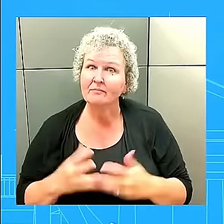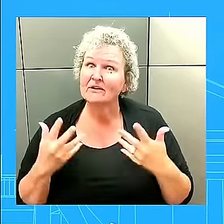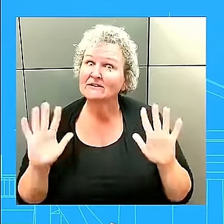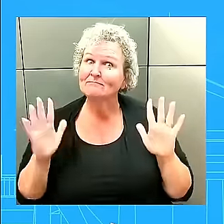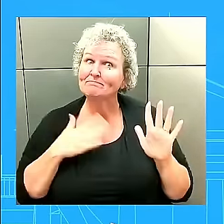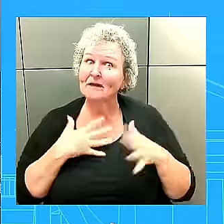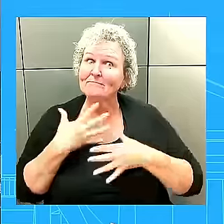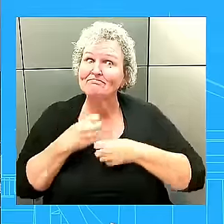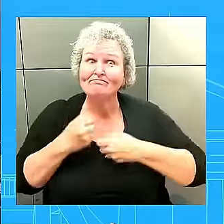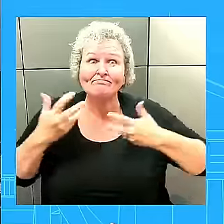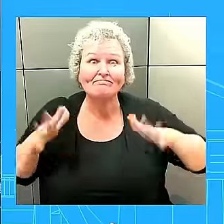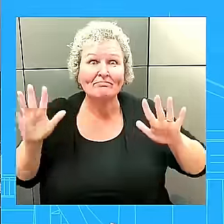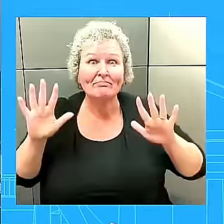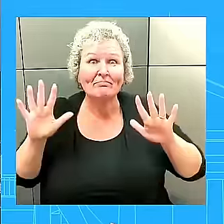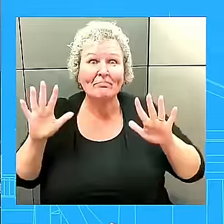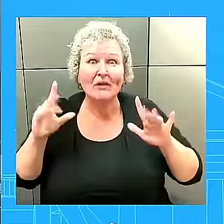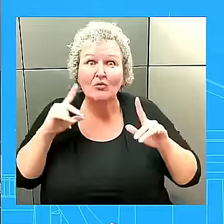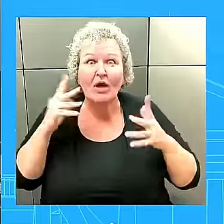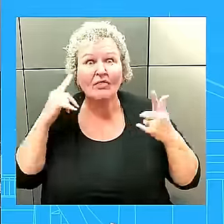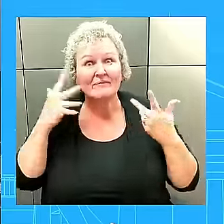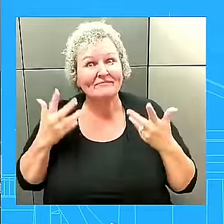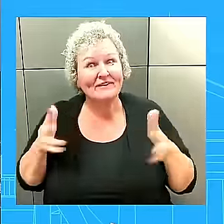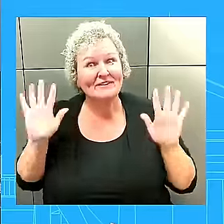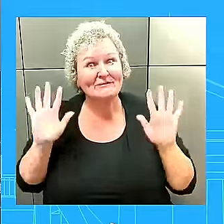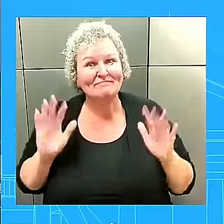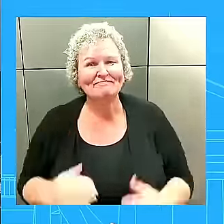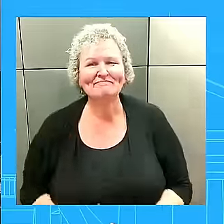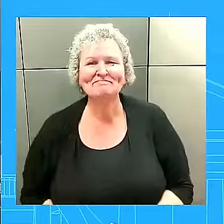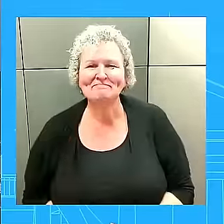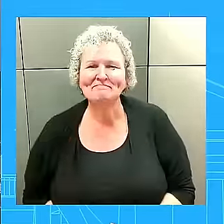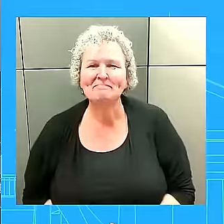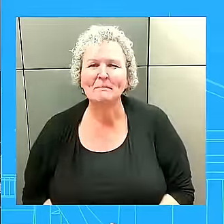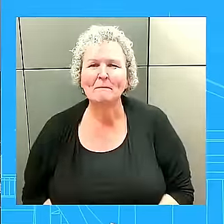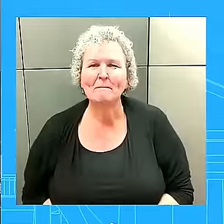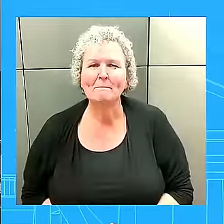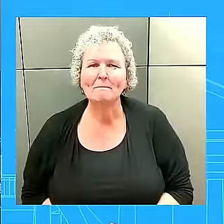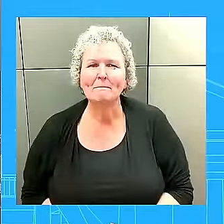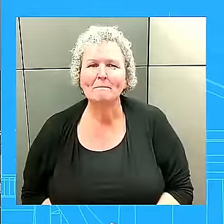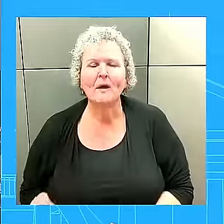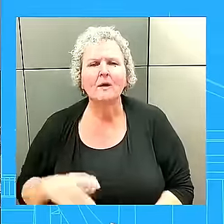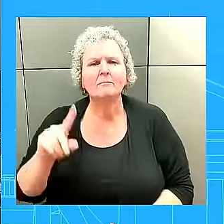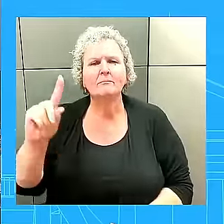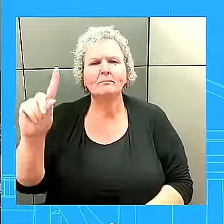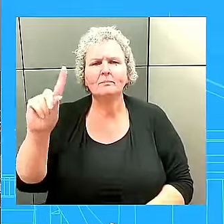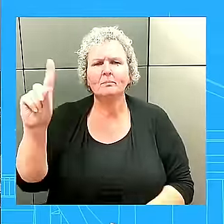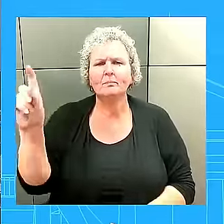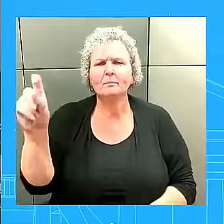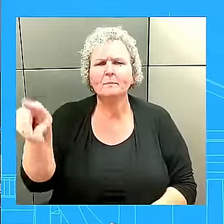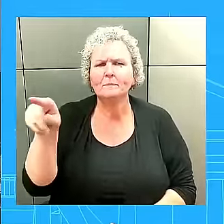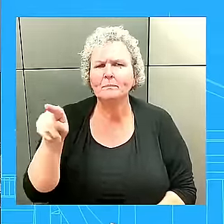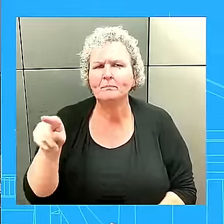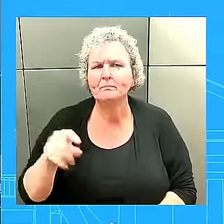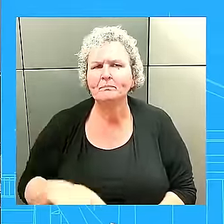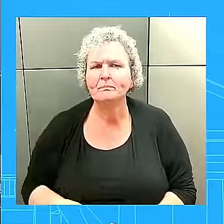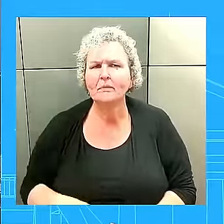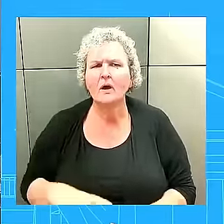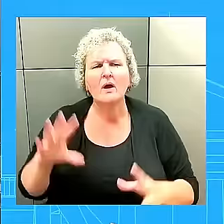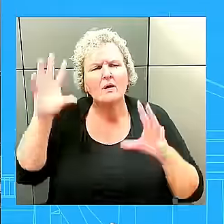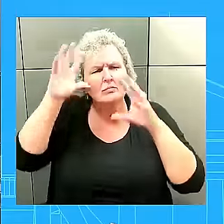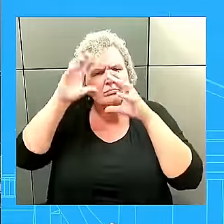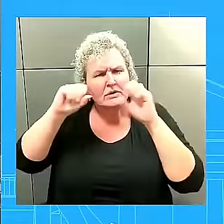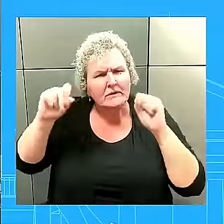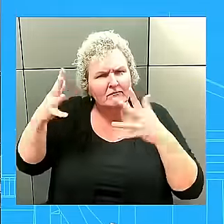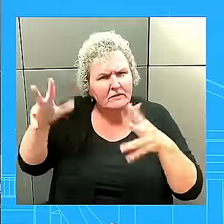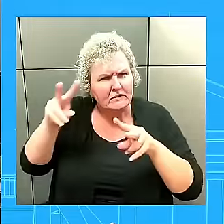Is the assessment that the presence of North Korean troops can have a meaningful